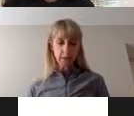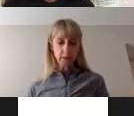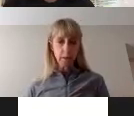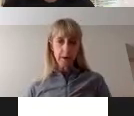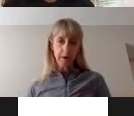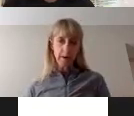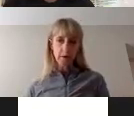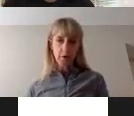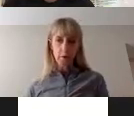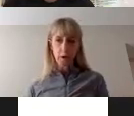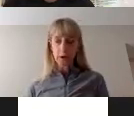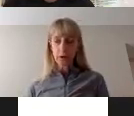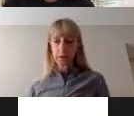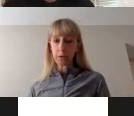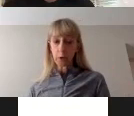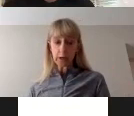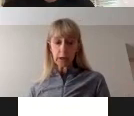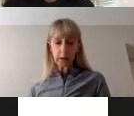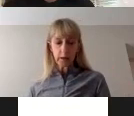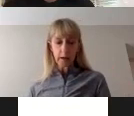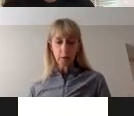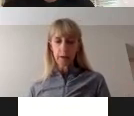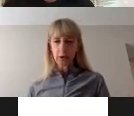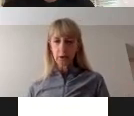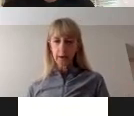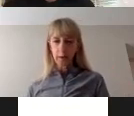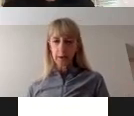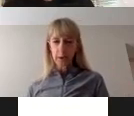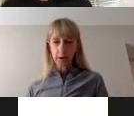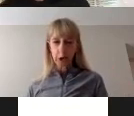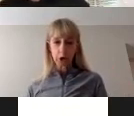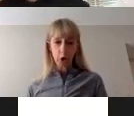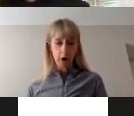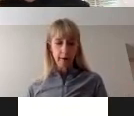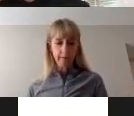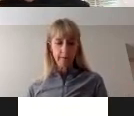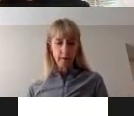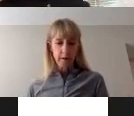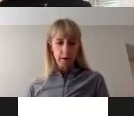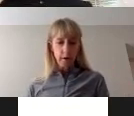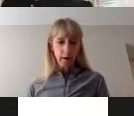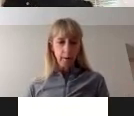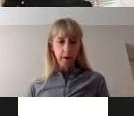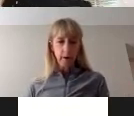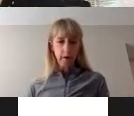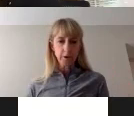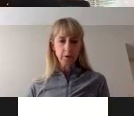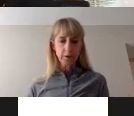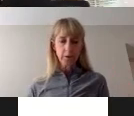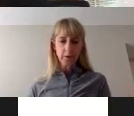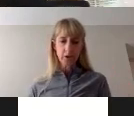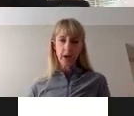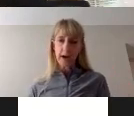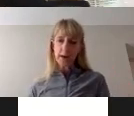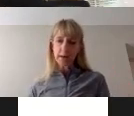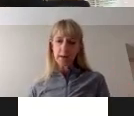participants in the webinar you all should be muted as well as your cameras are turned off I would encourage you